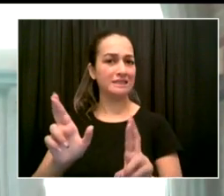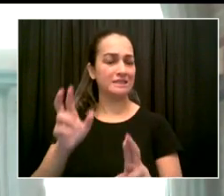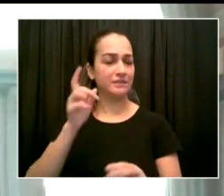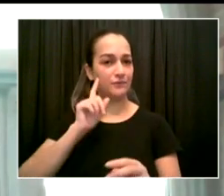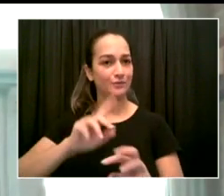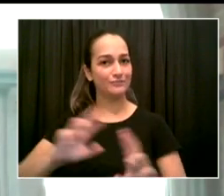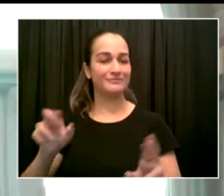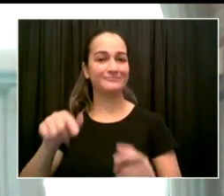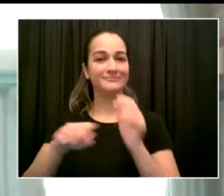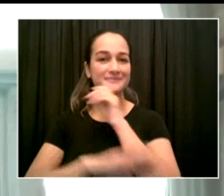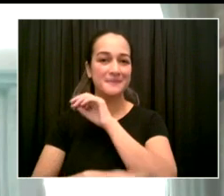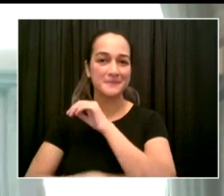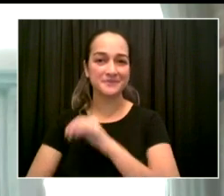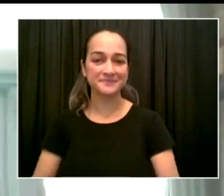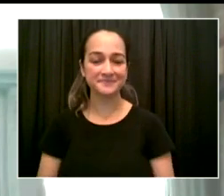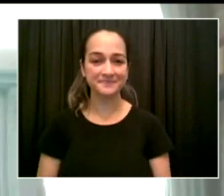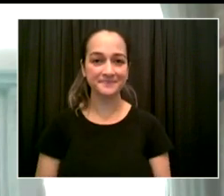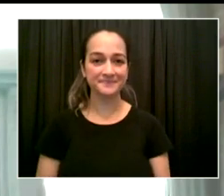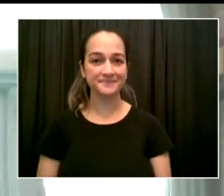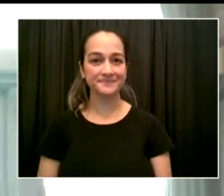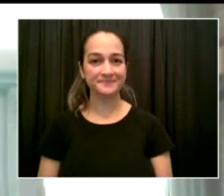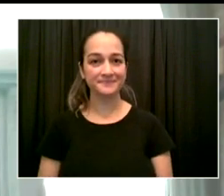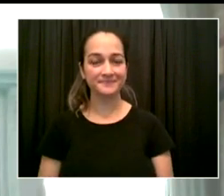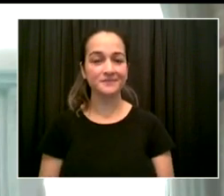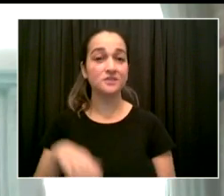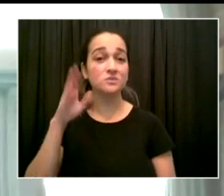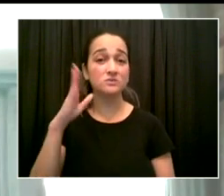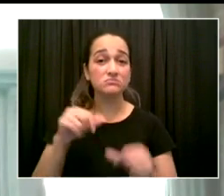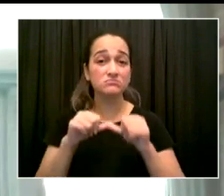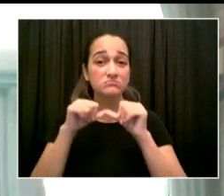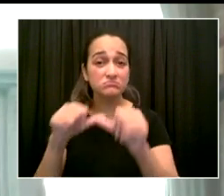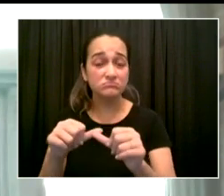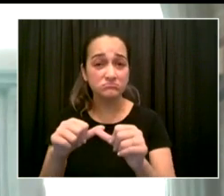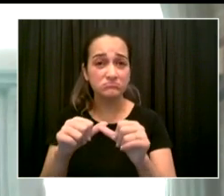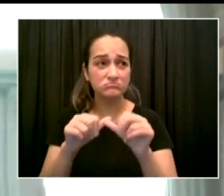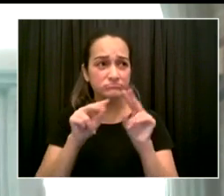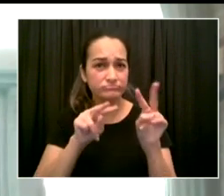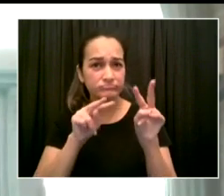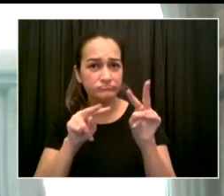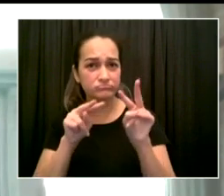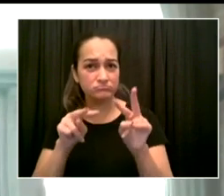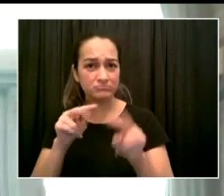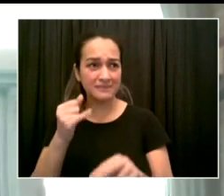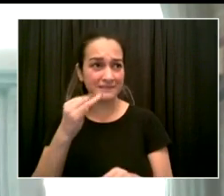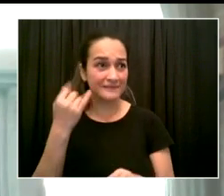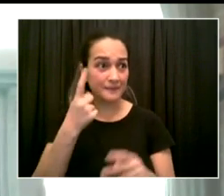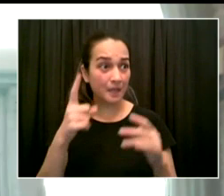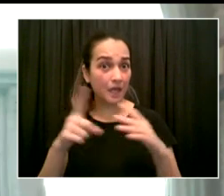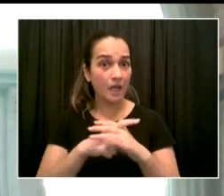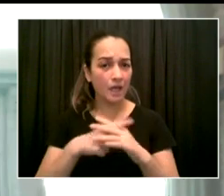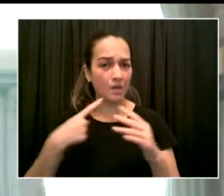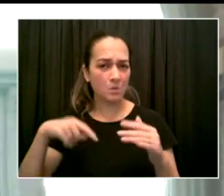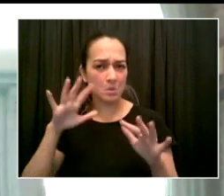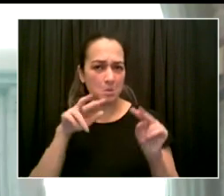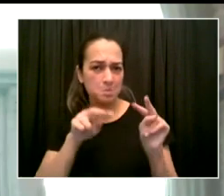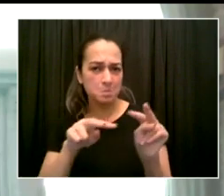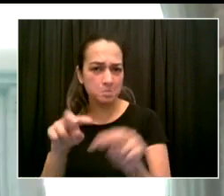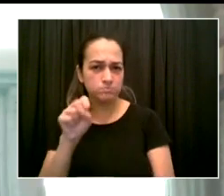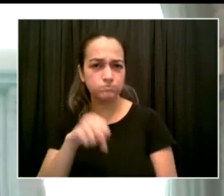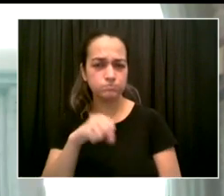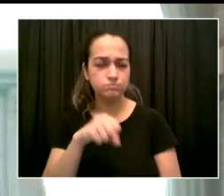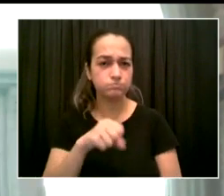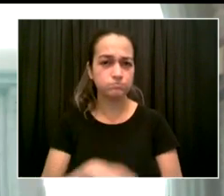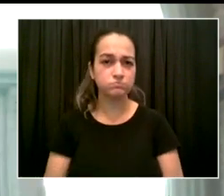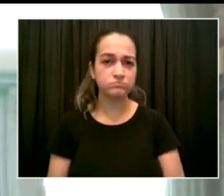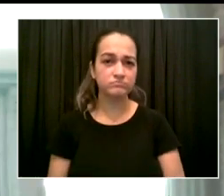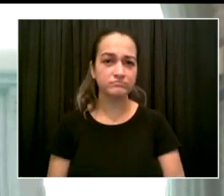work this year. Random surveillance testing provides public health experts with an important stream of information to